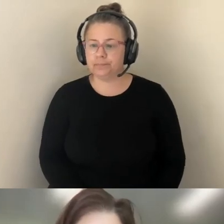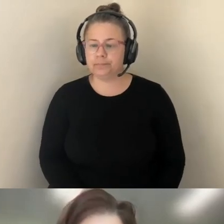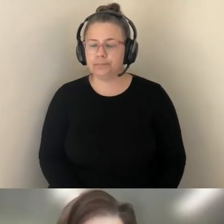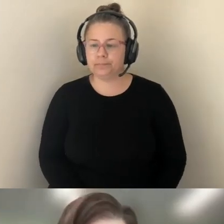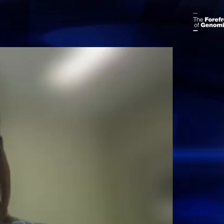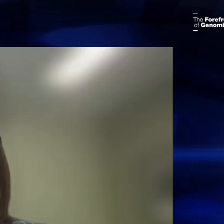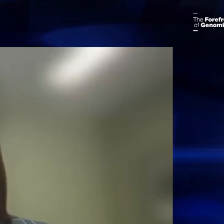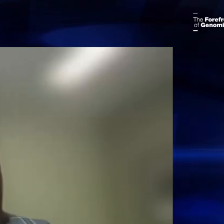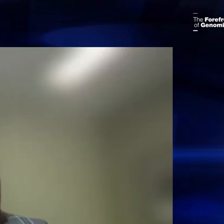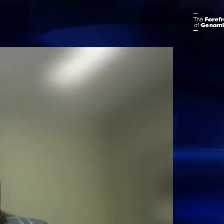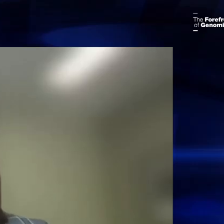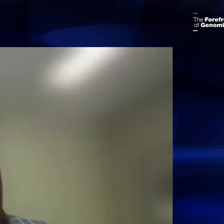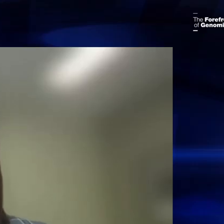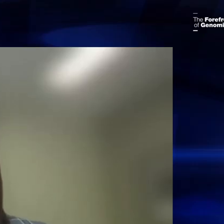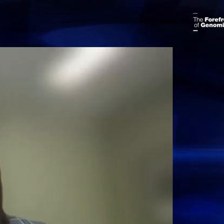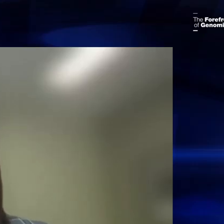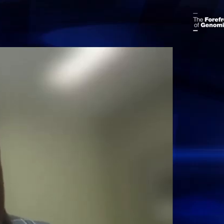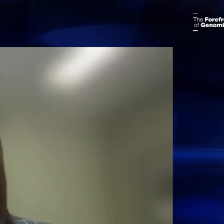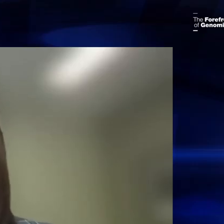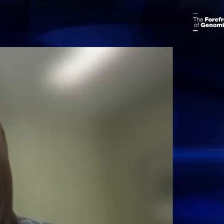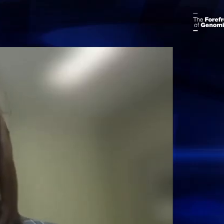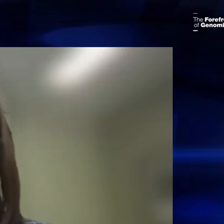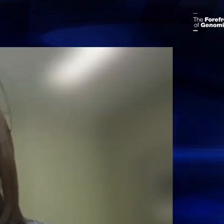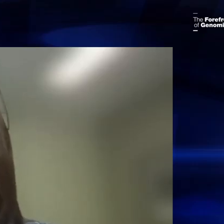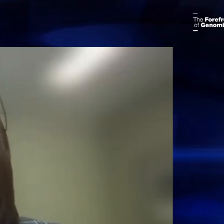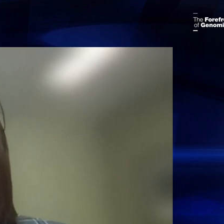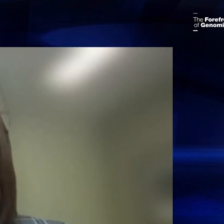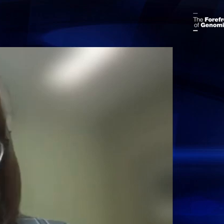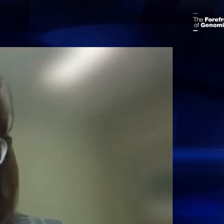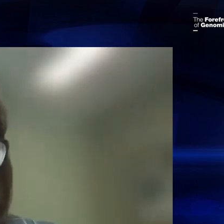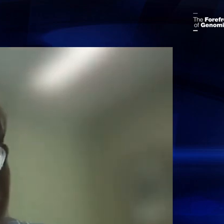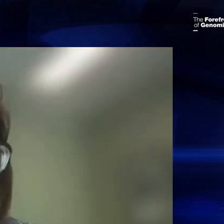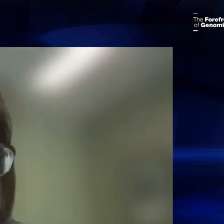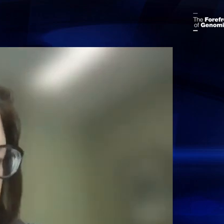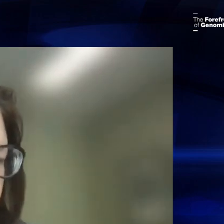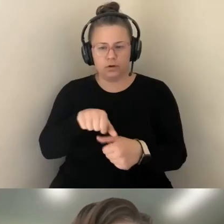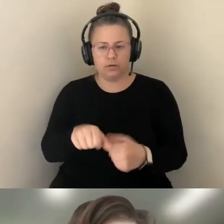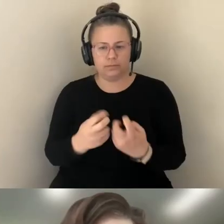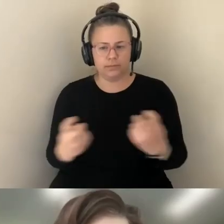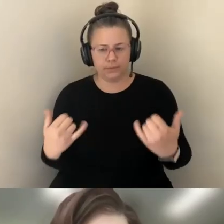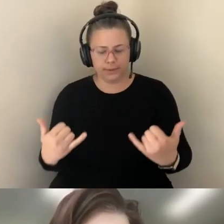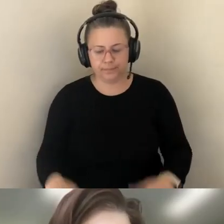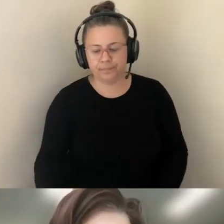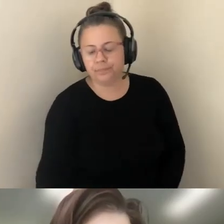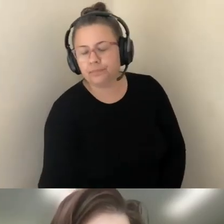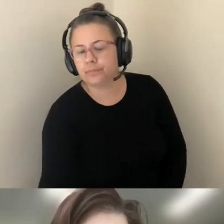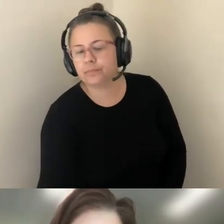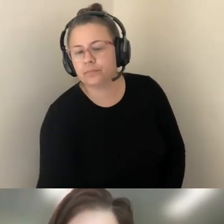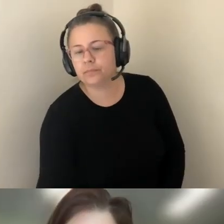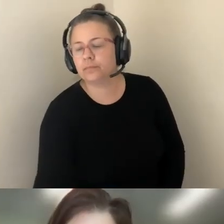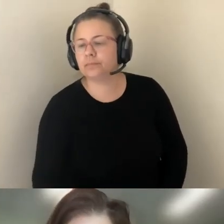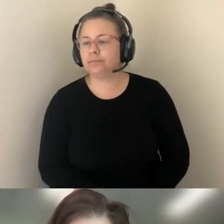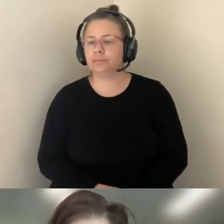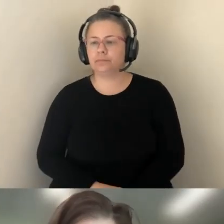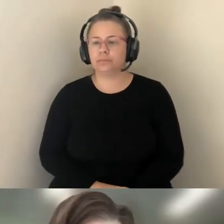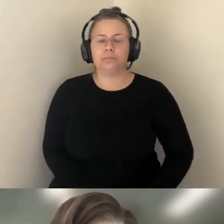THANK YOU SO MUCH FOR THAT INTRODUCTION. I'M HONORED TO BE PART OF THIS PANEL TODAY. AND WHAT I'D LIKE